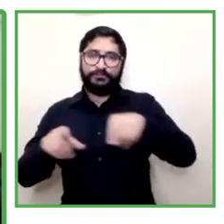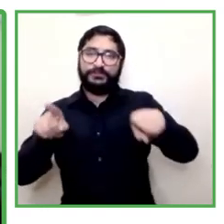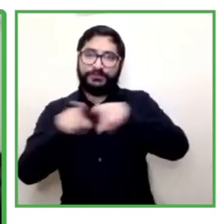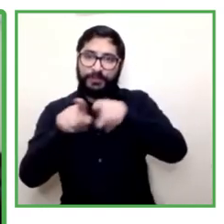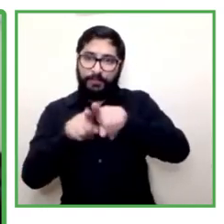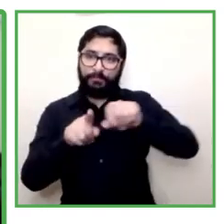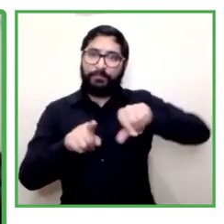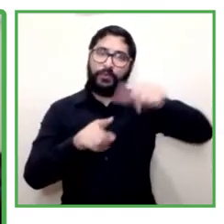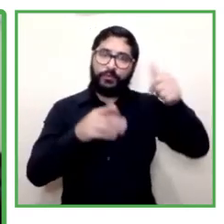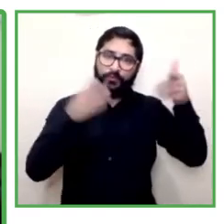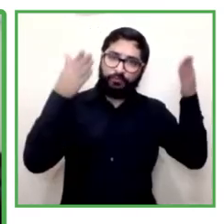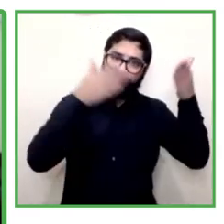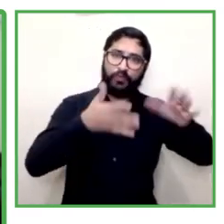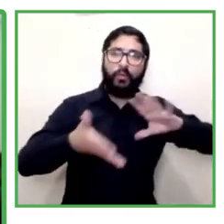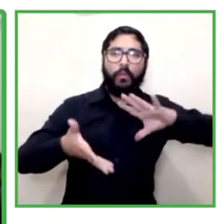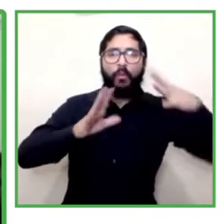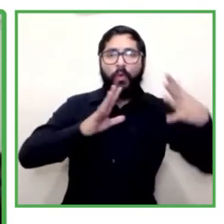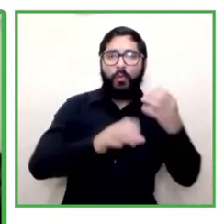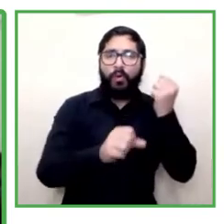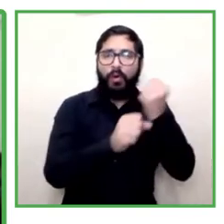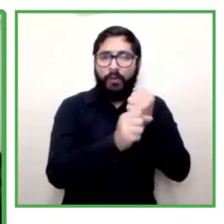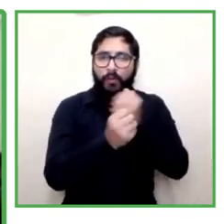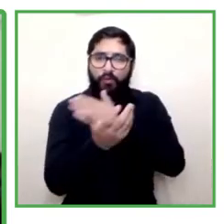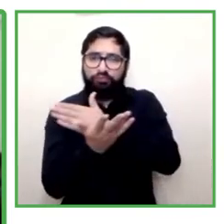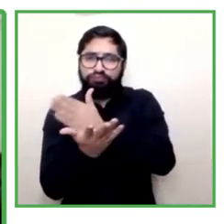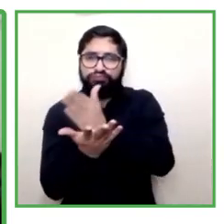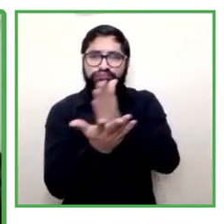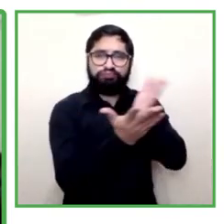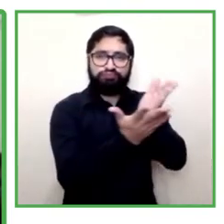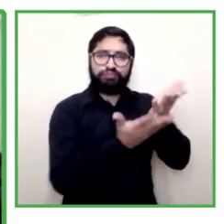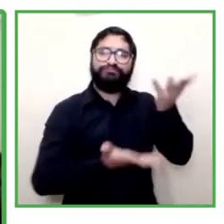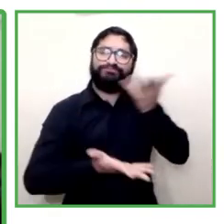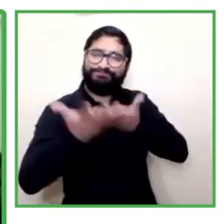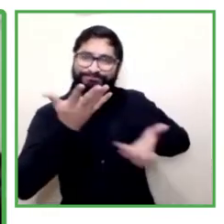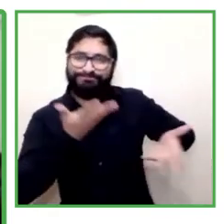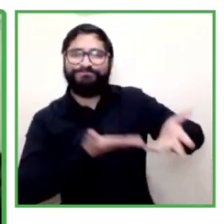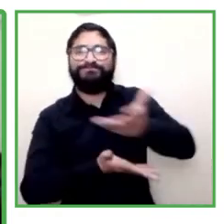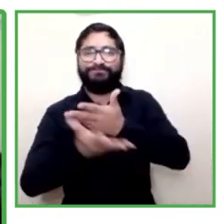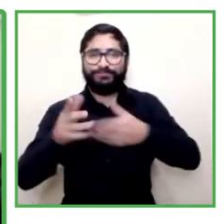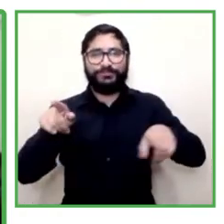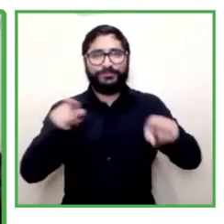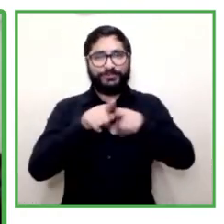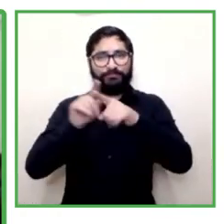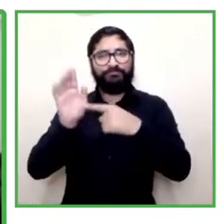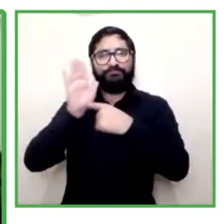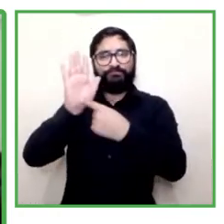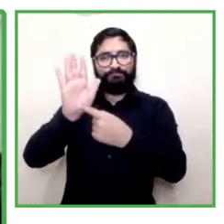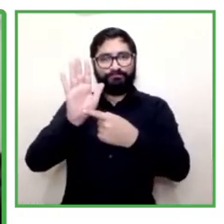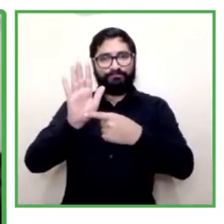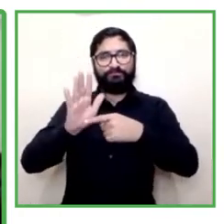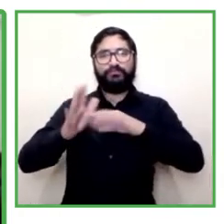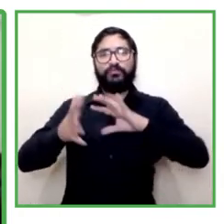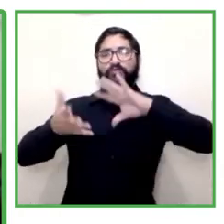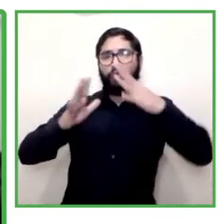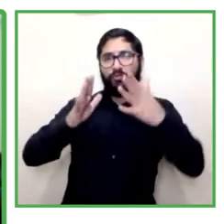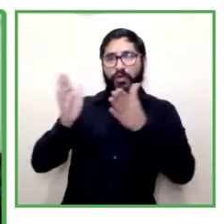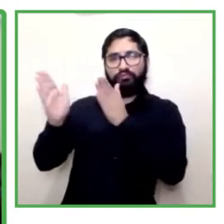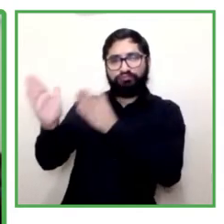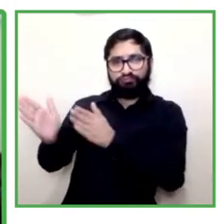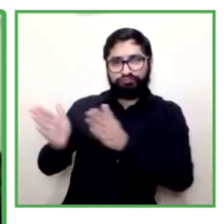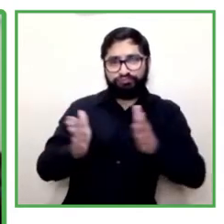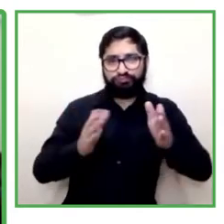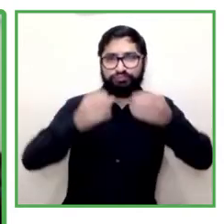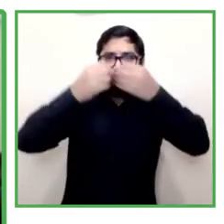presenting a world of working that's cooperative which is sign of how the